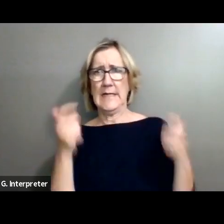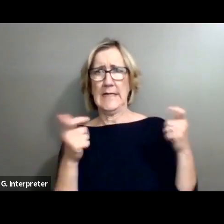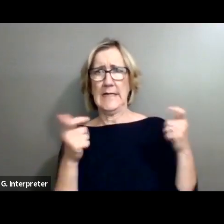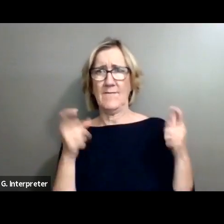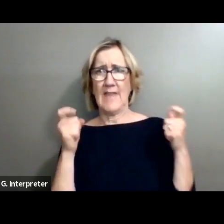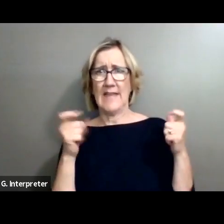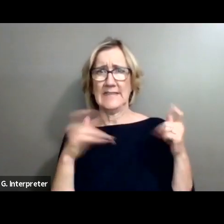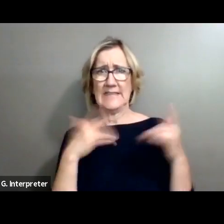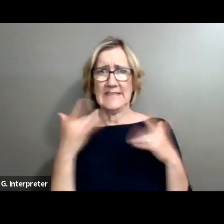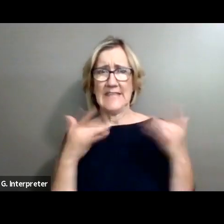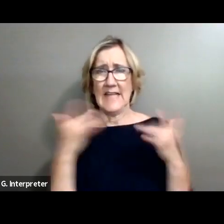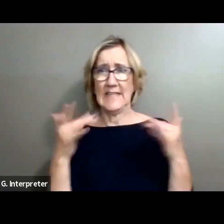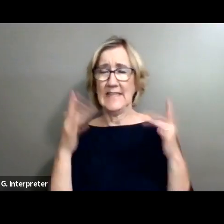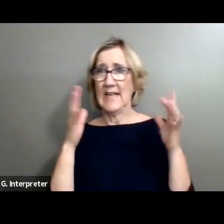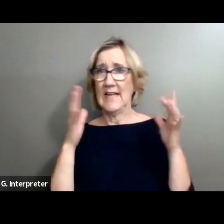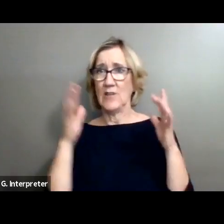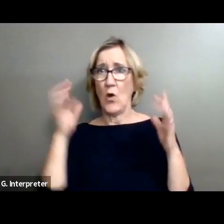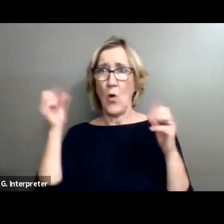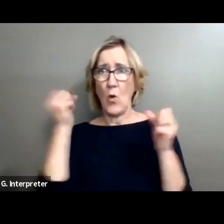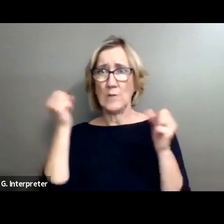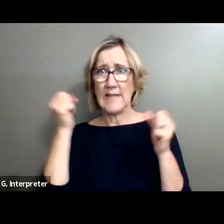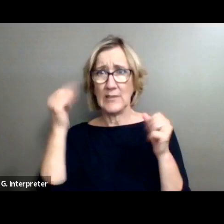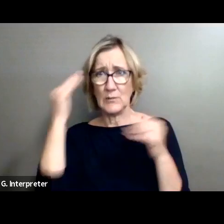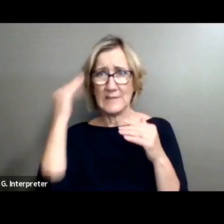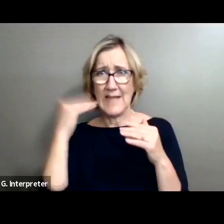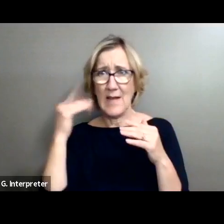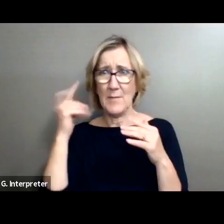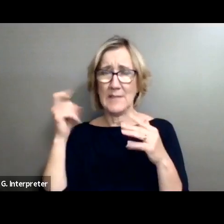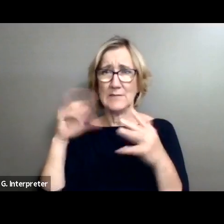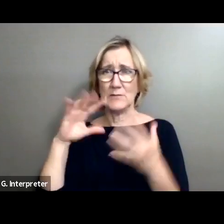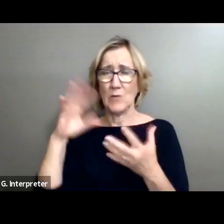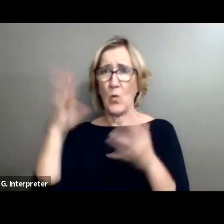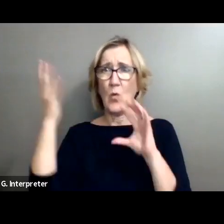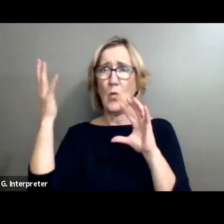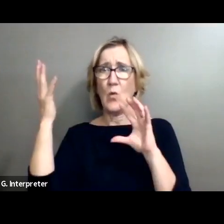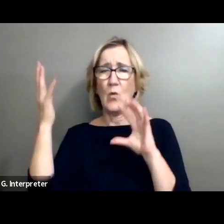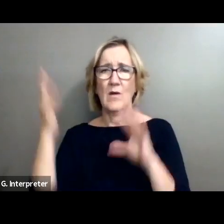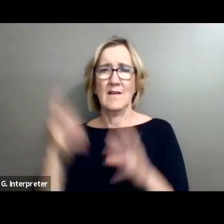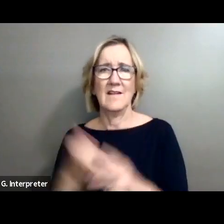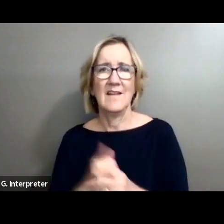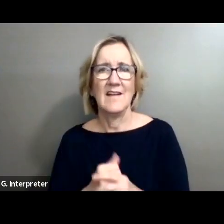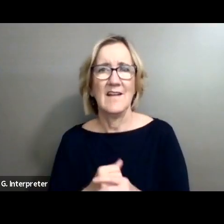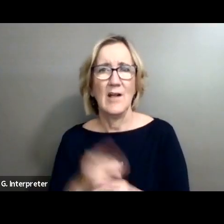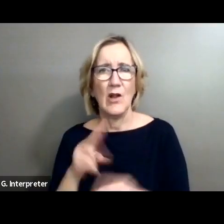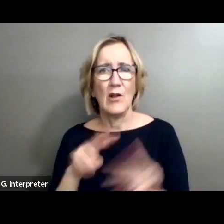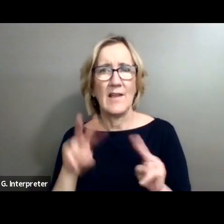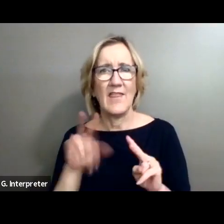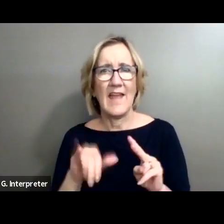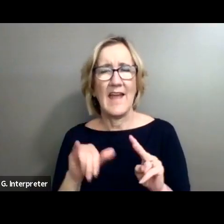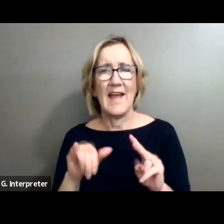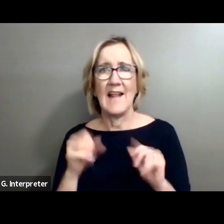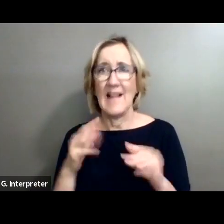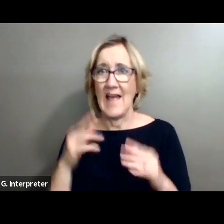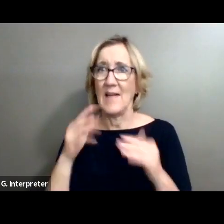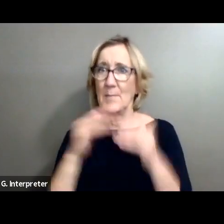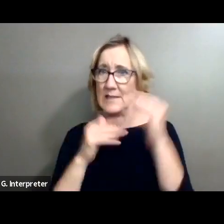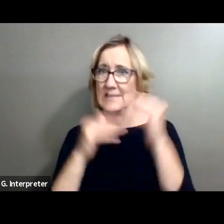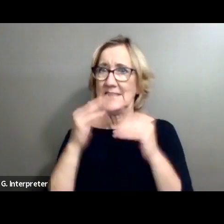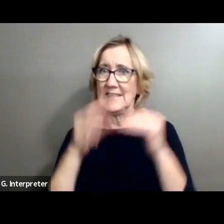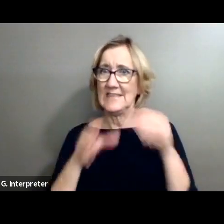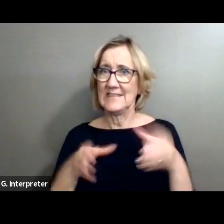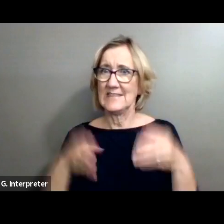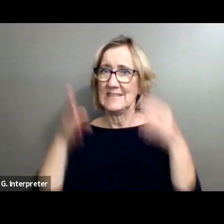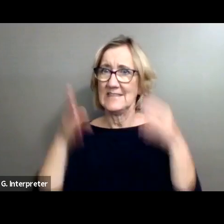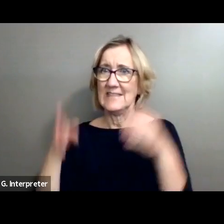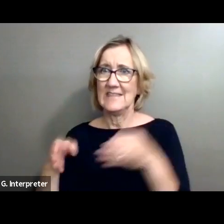keep his head from spinning. And there you can see, look at that. It's a lot of building. Looks like, look, he's